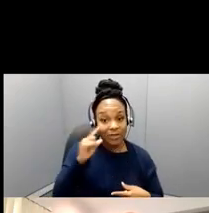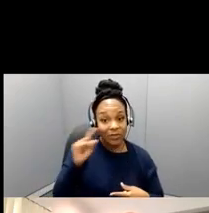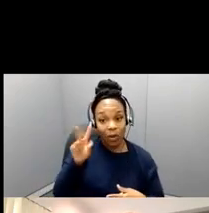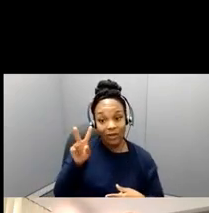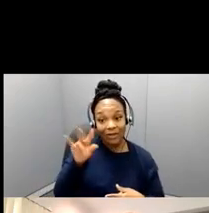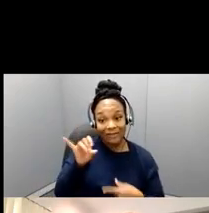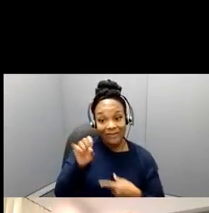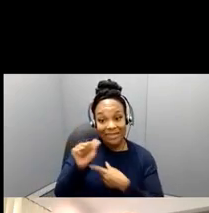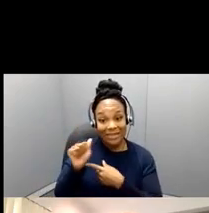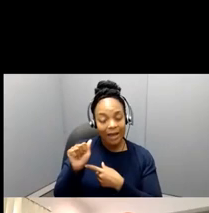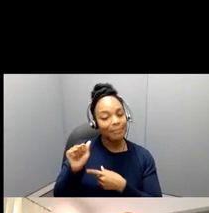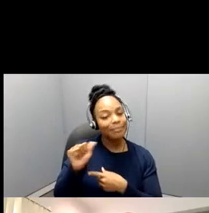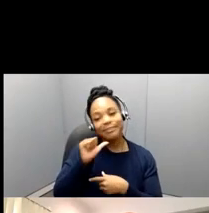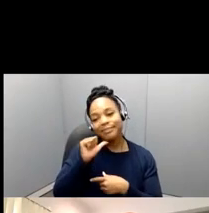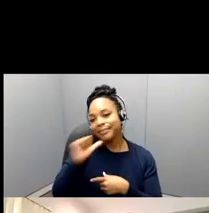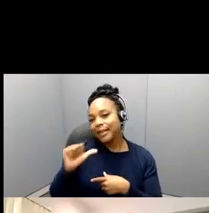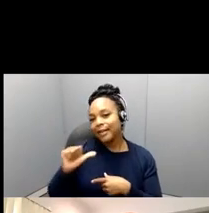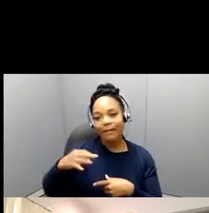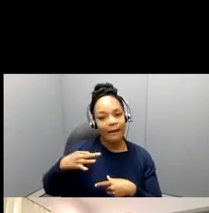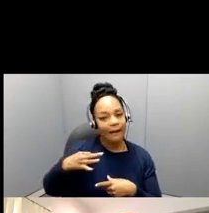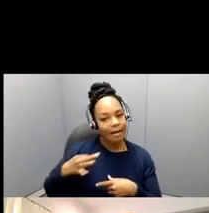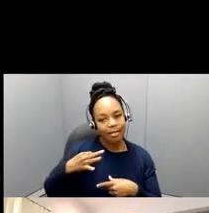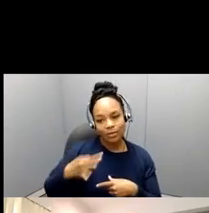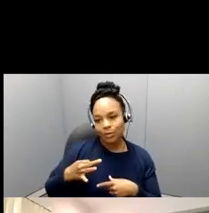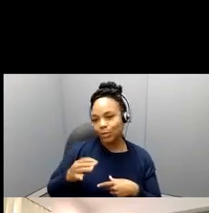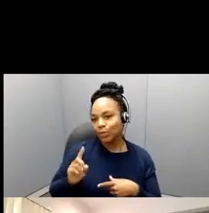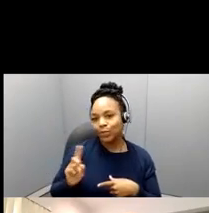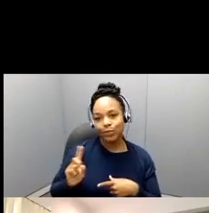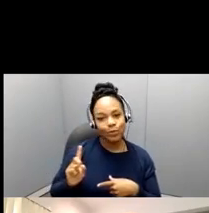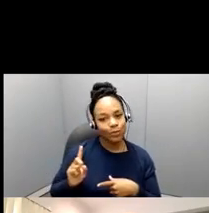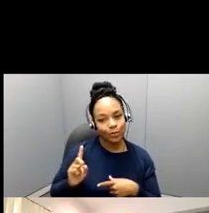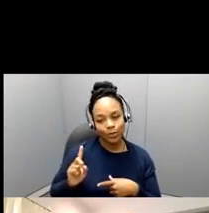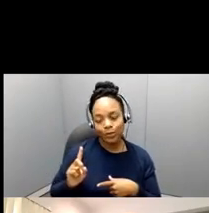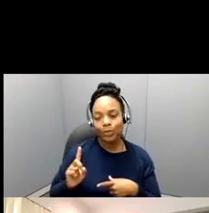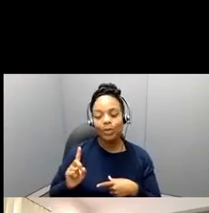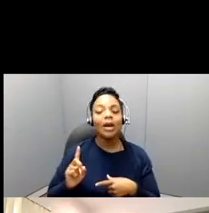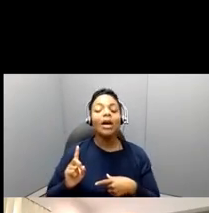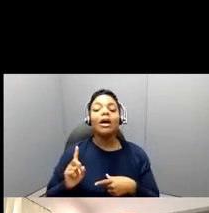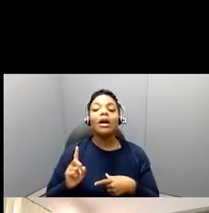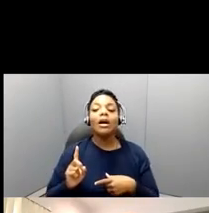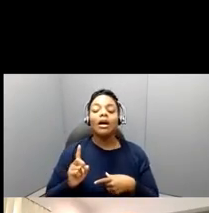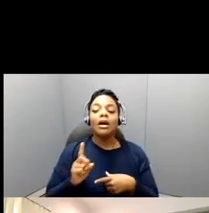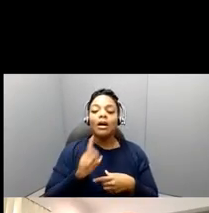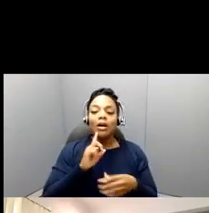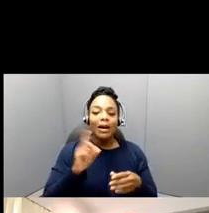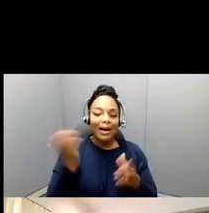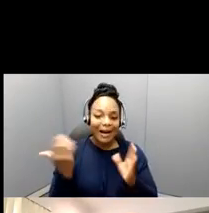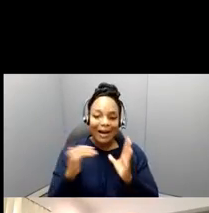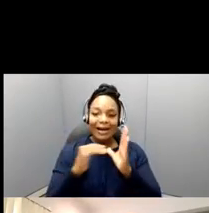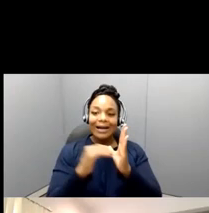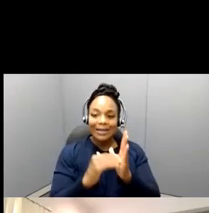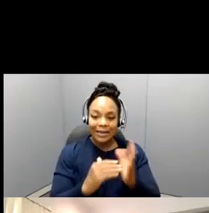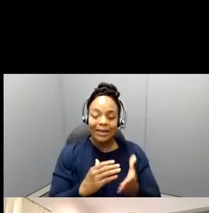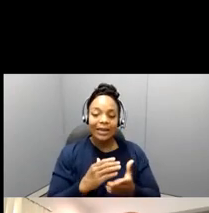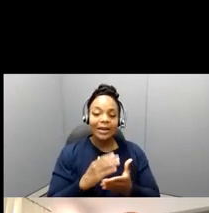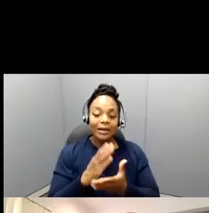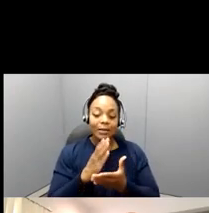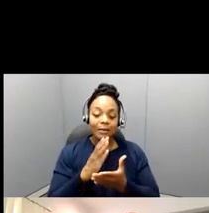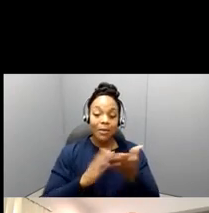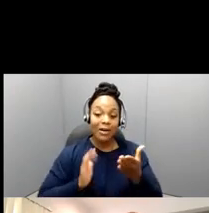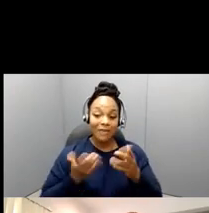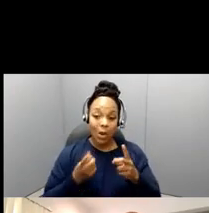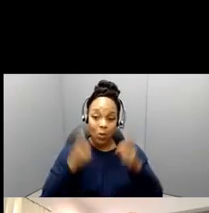as we are part of our aim for this fellowship, is that to add the diversity to faculty, uh, in the U.S.